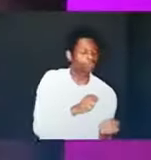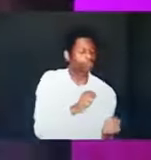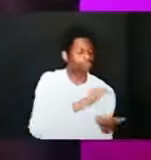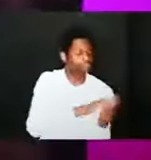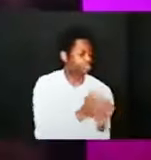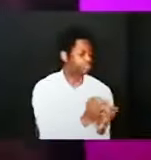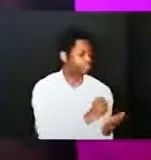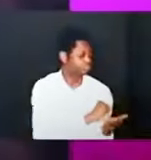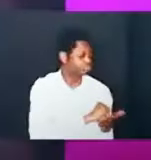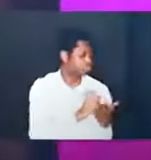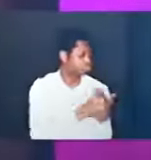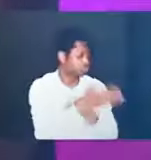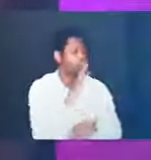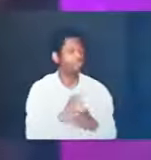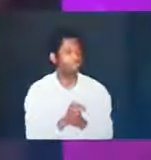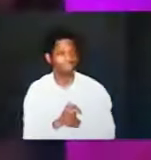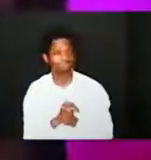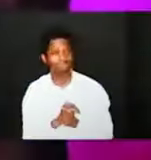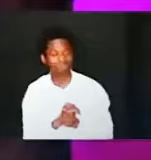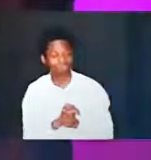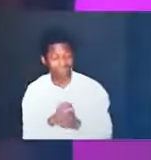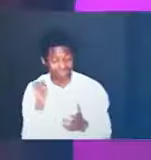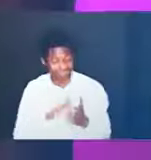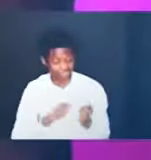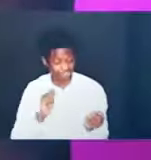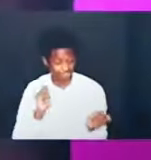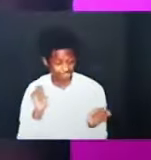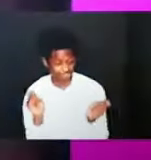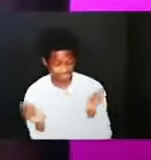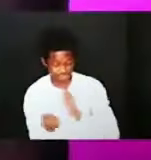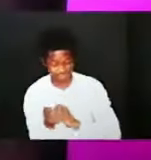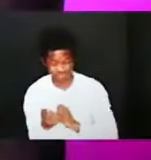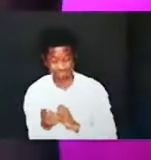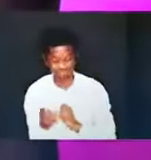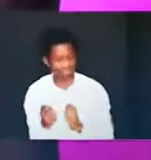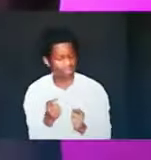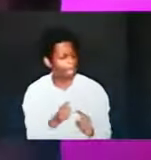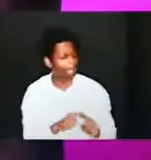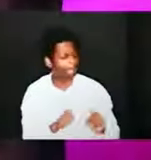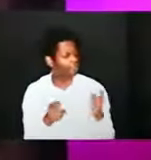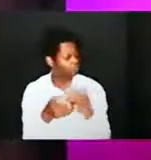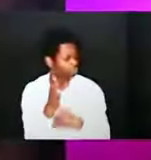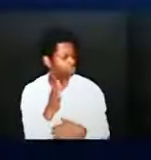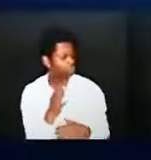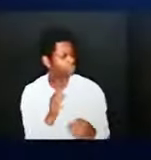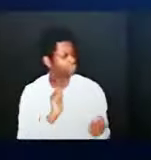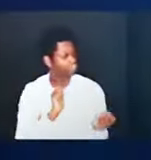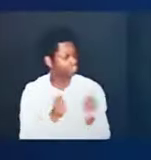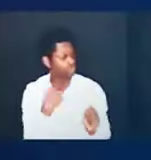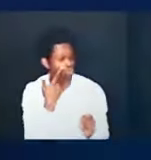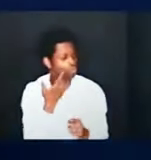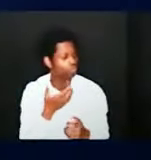see the altar of the change the change but God the change is God himself